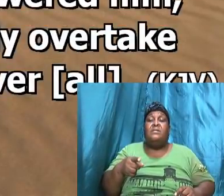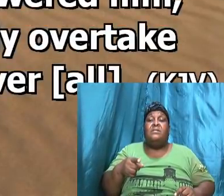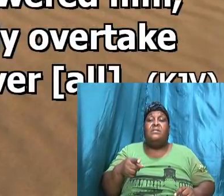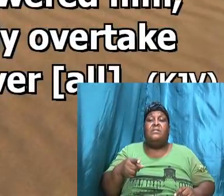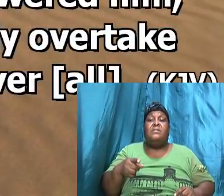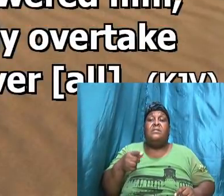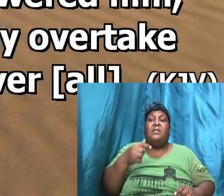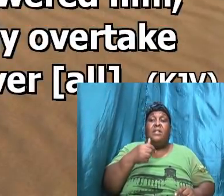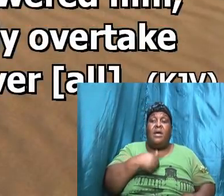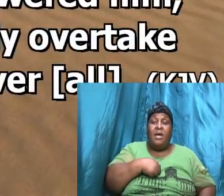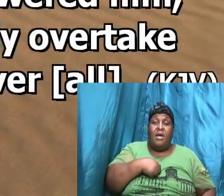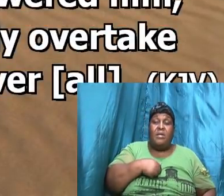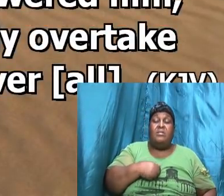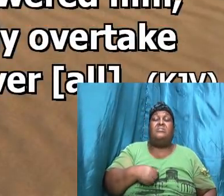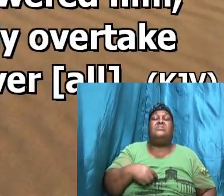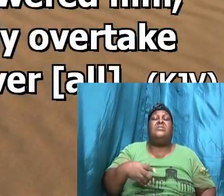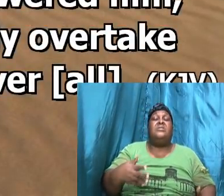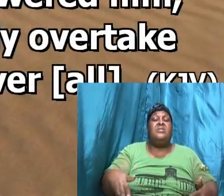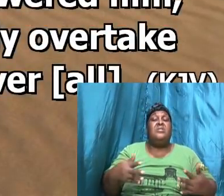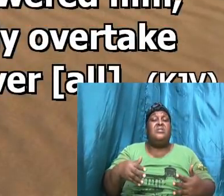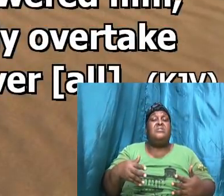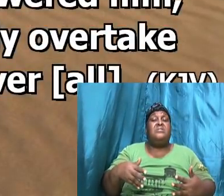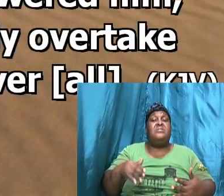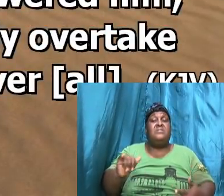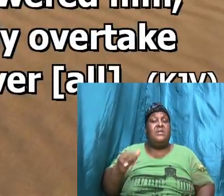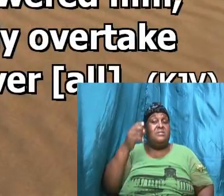so here it was that David